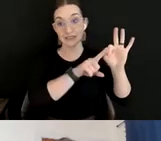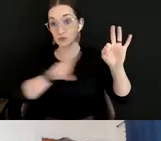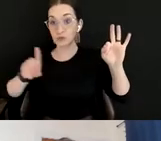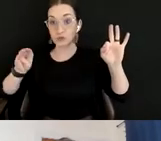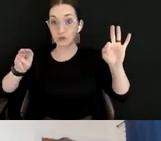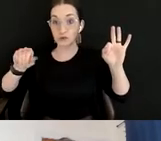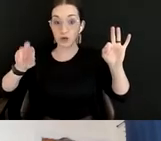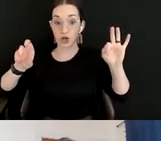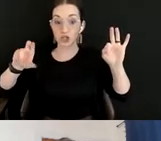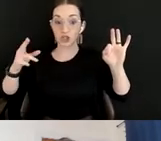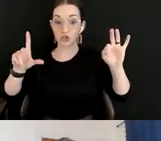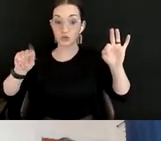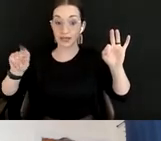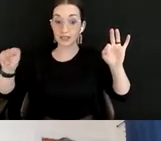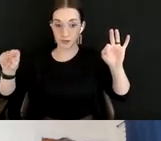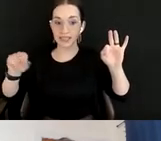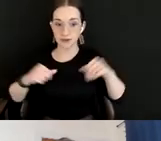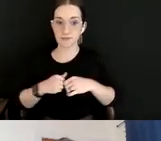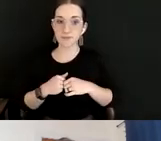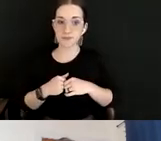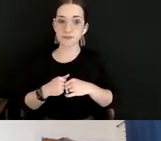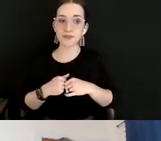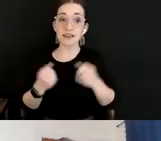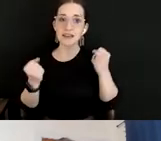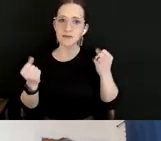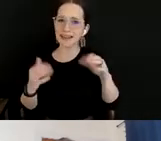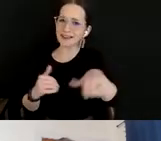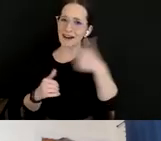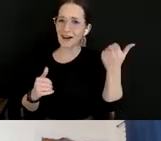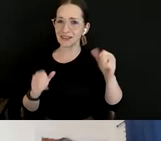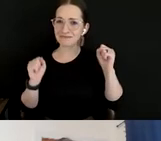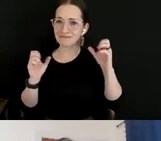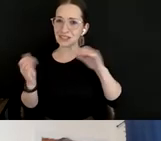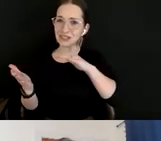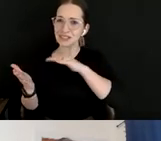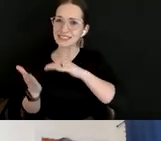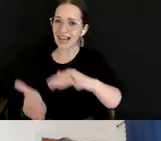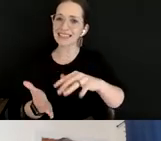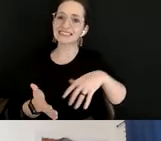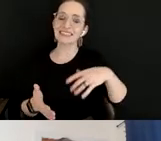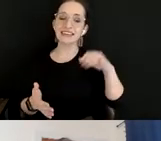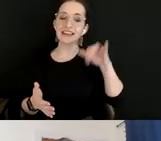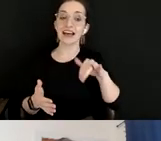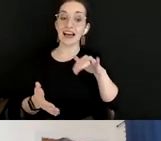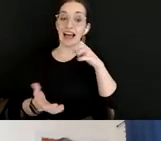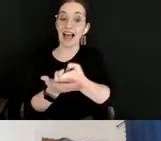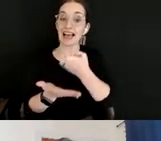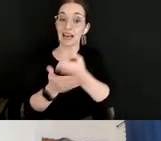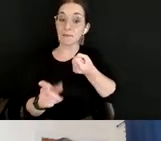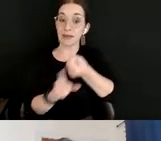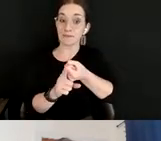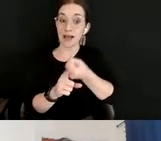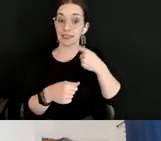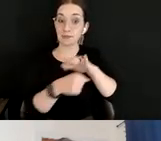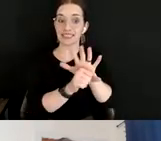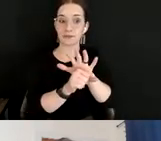Now there have been many excellent studies about the economic impact of the pandemic on organizations, but we wanted